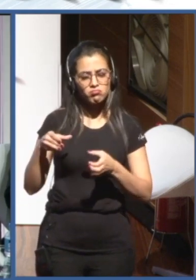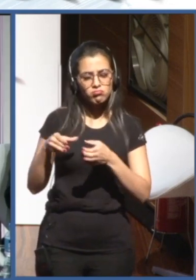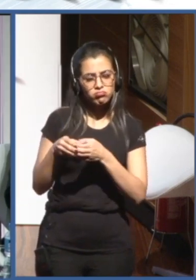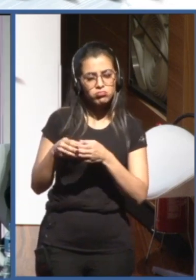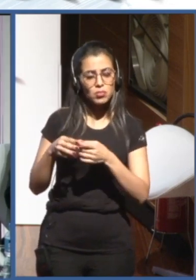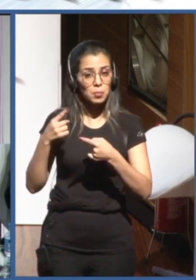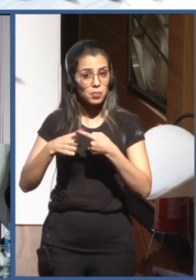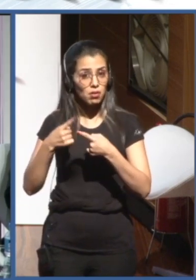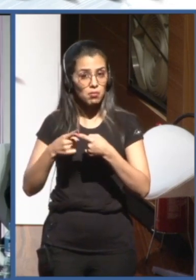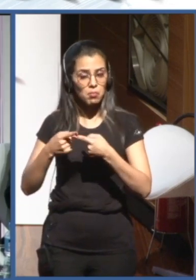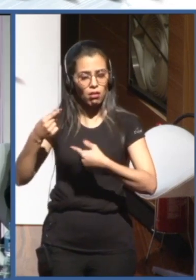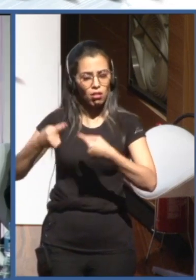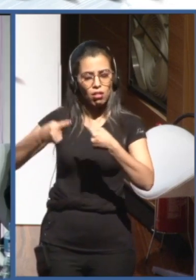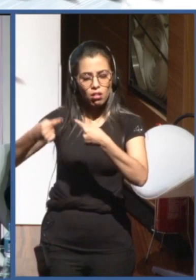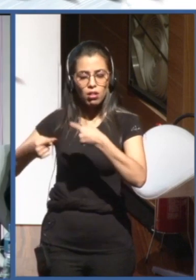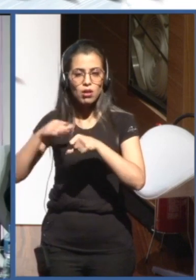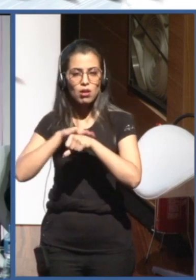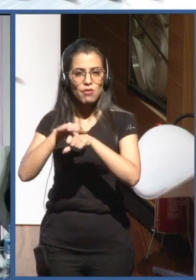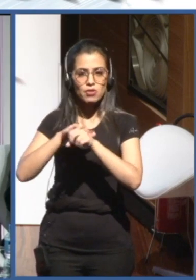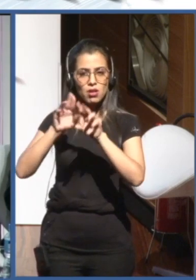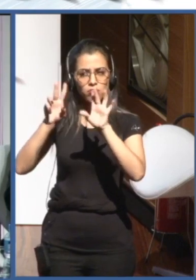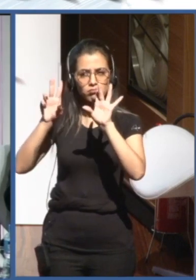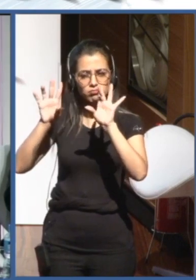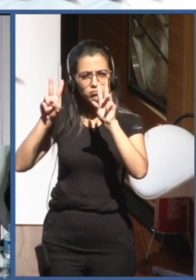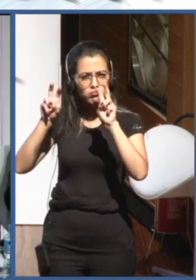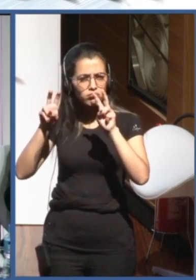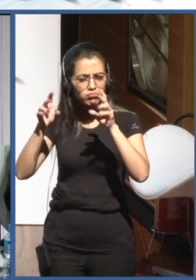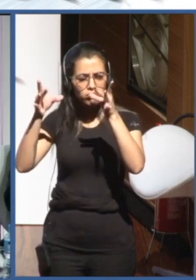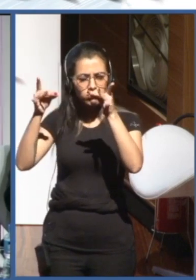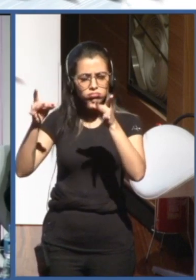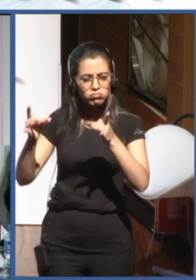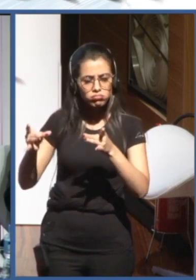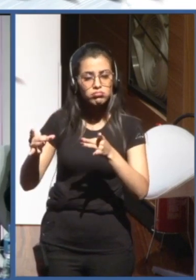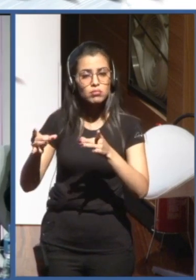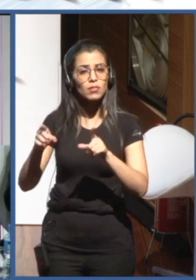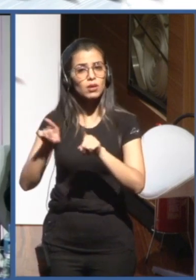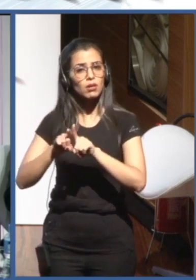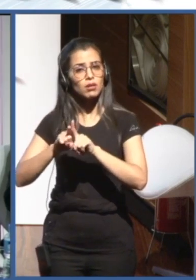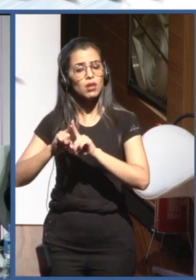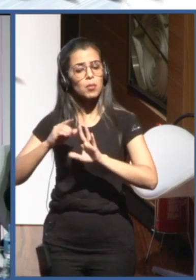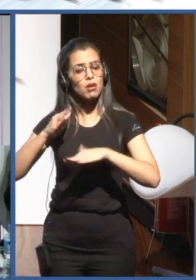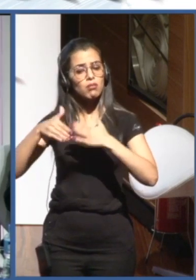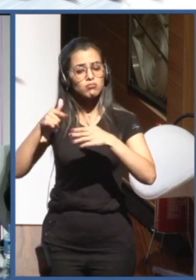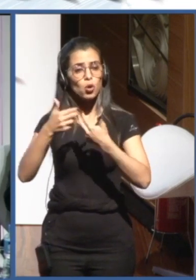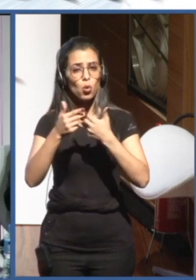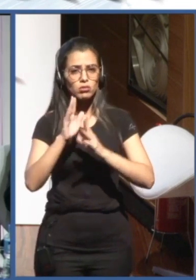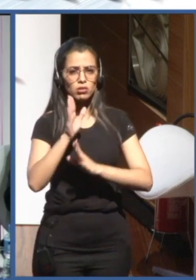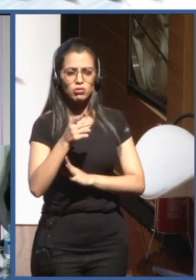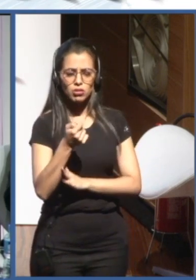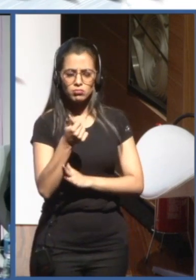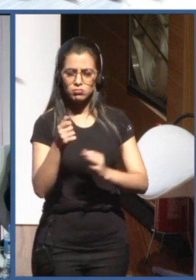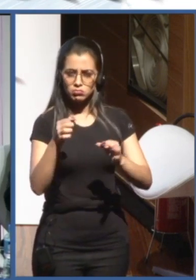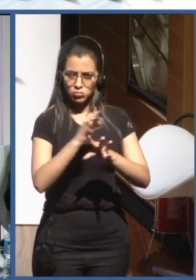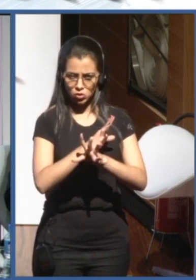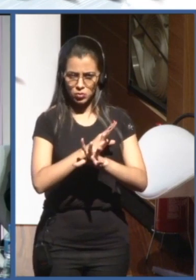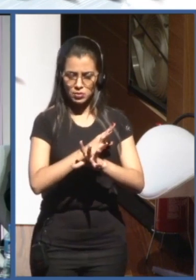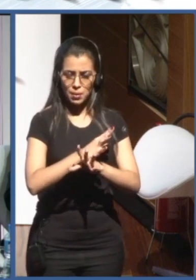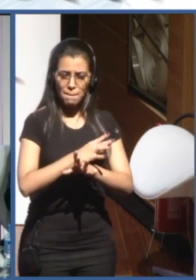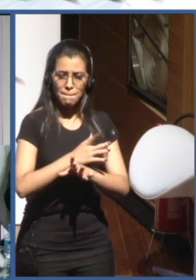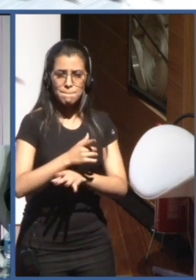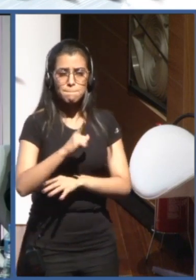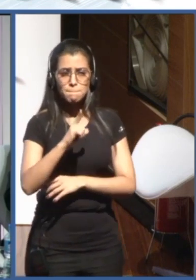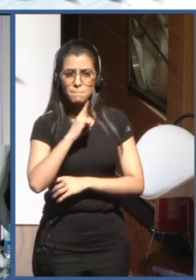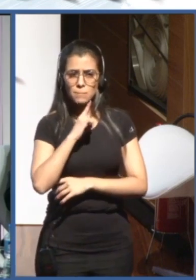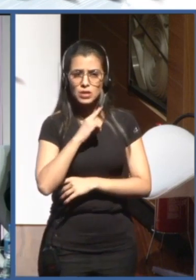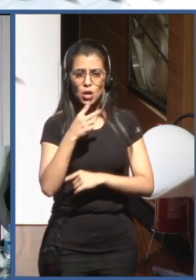mature enough to be taken further. Two topics, two areas that come up again and again, which are cross-cutting, obviously, security,